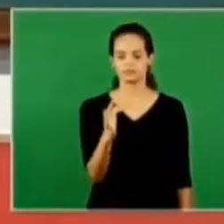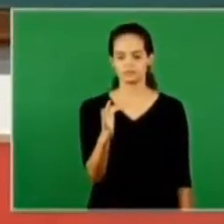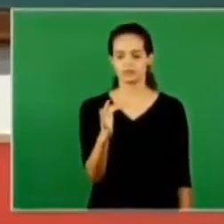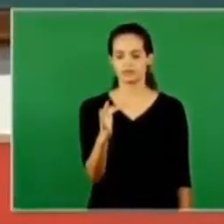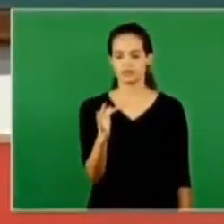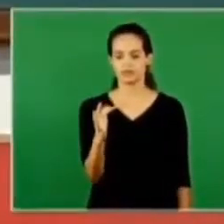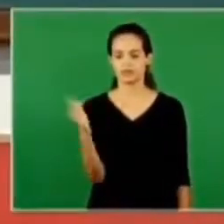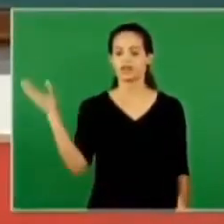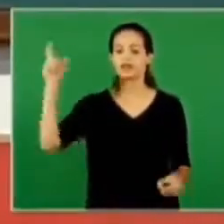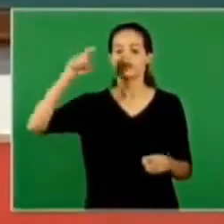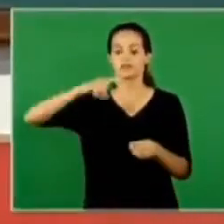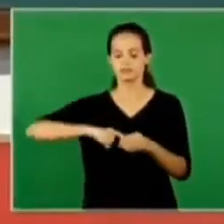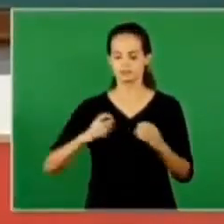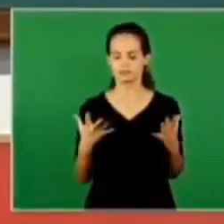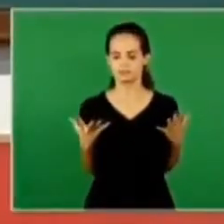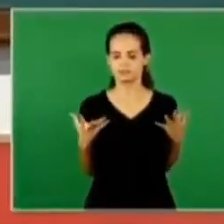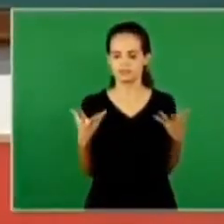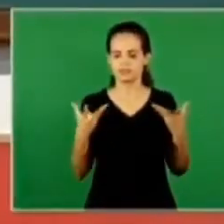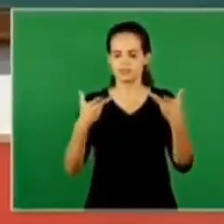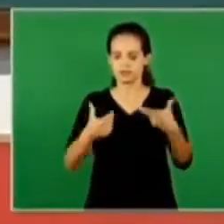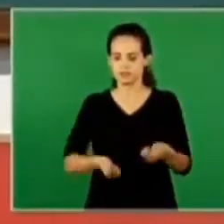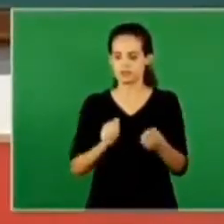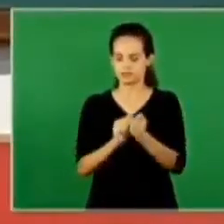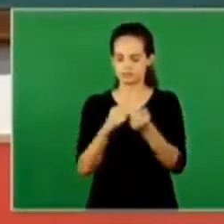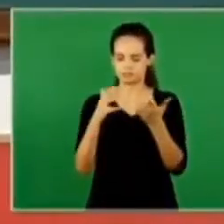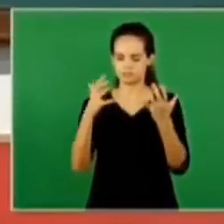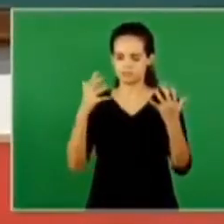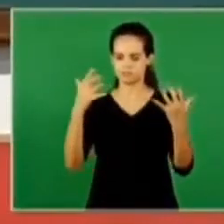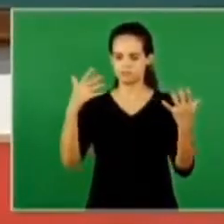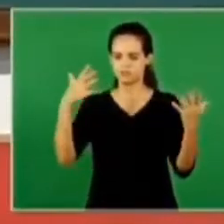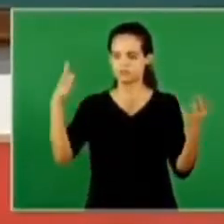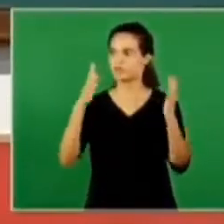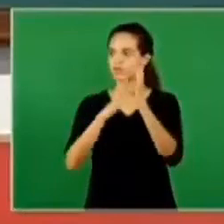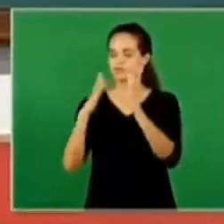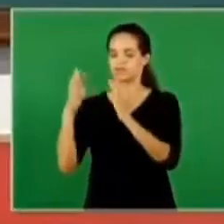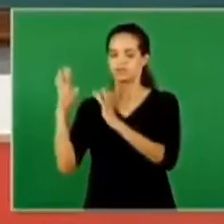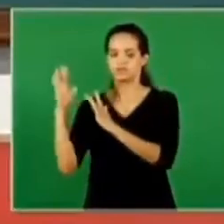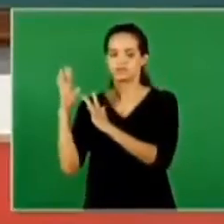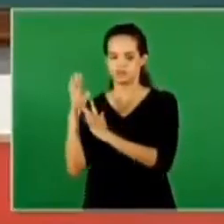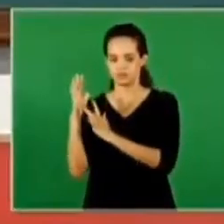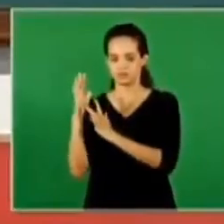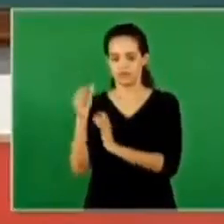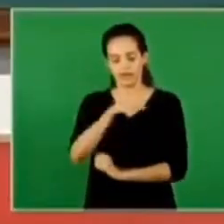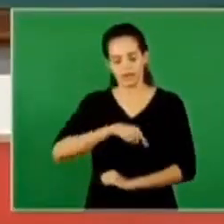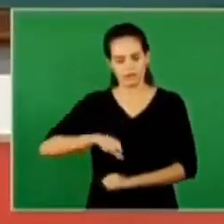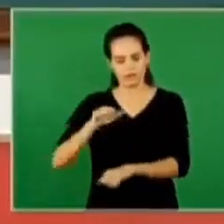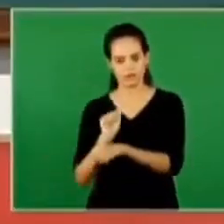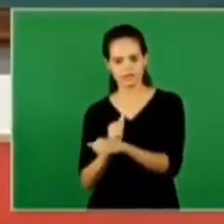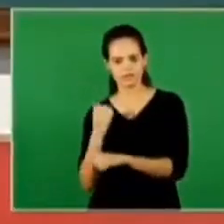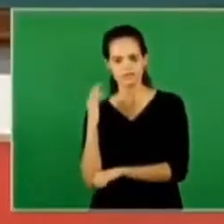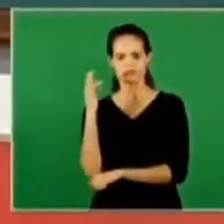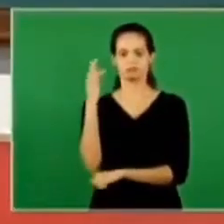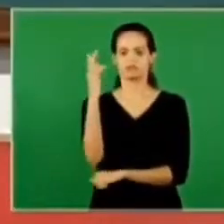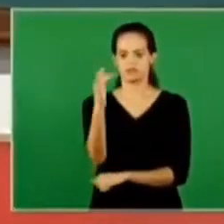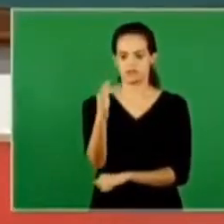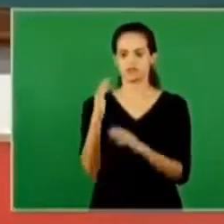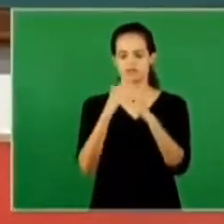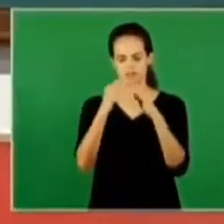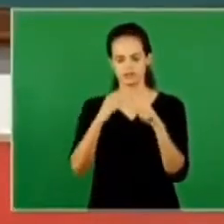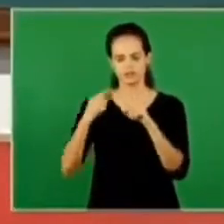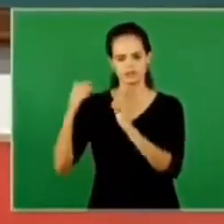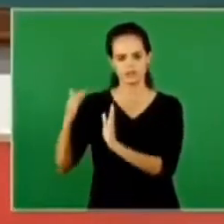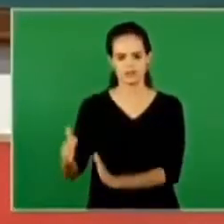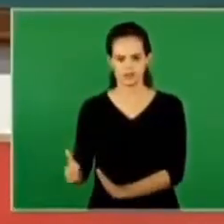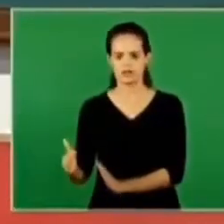time called soon the glorious arrival of the lord jesus is the highest point of